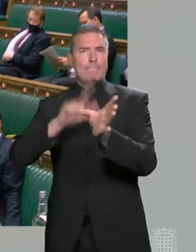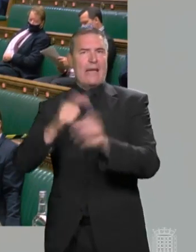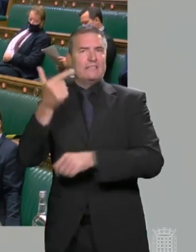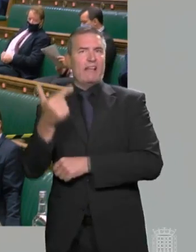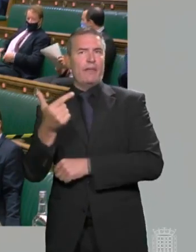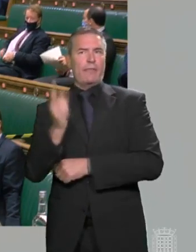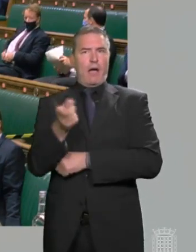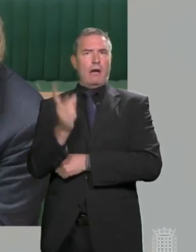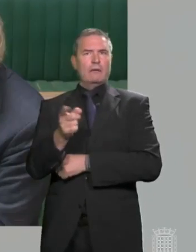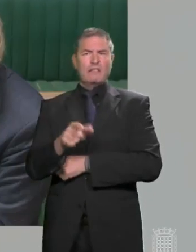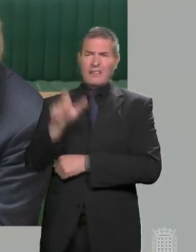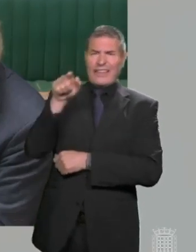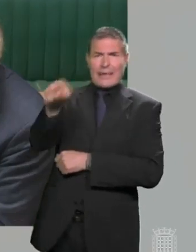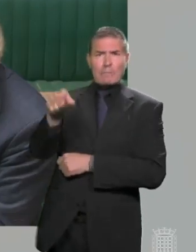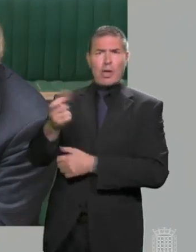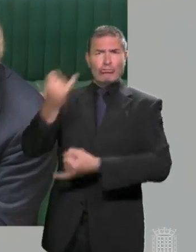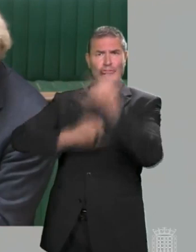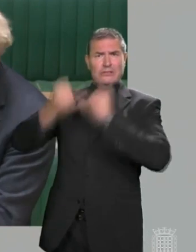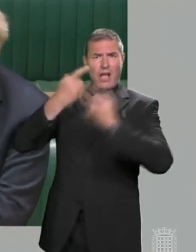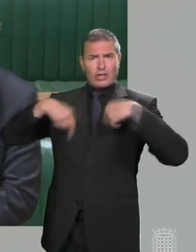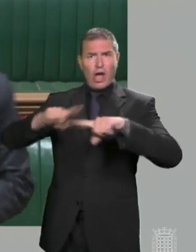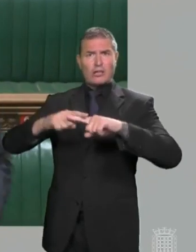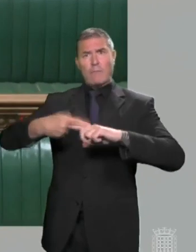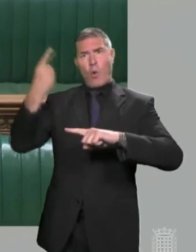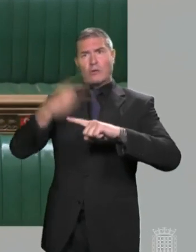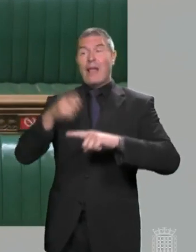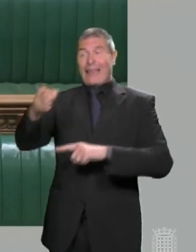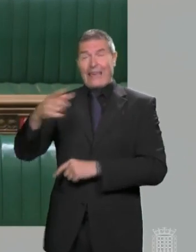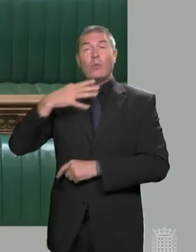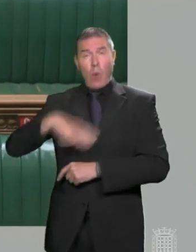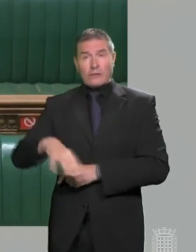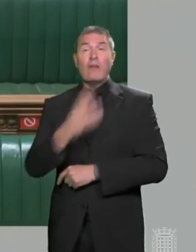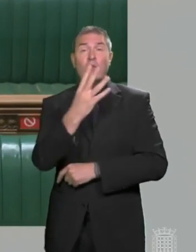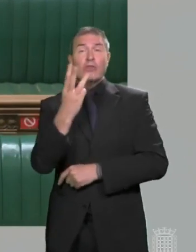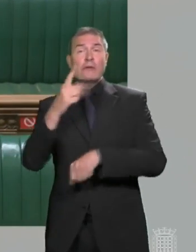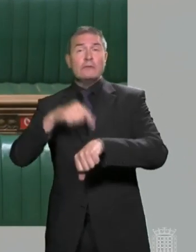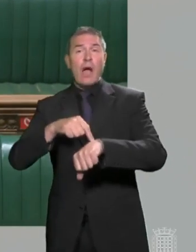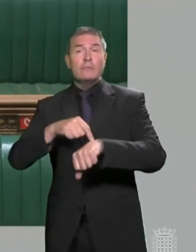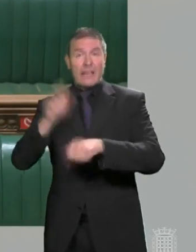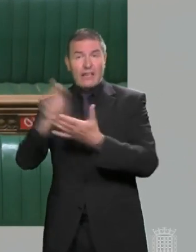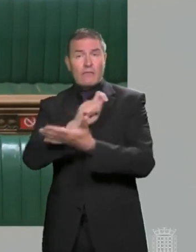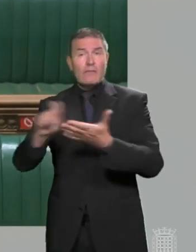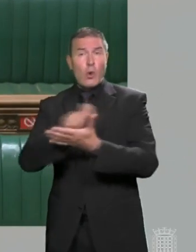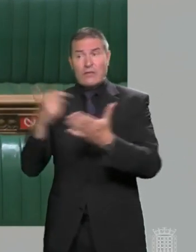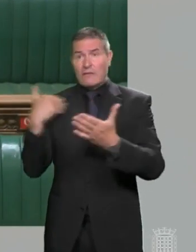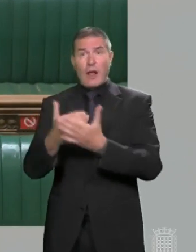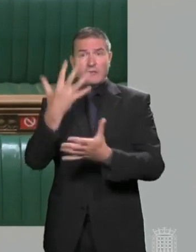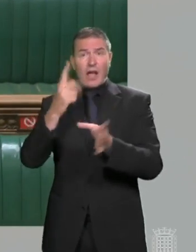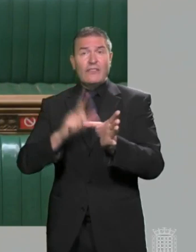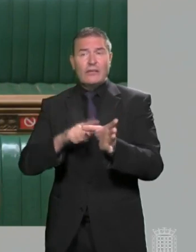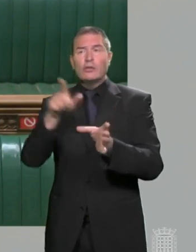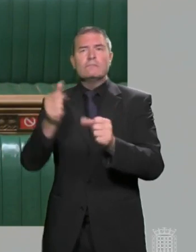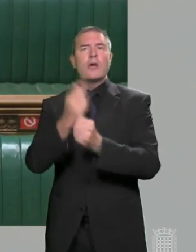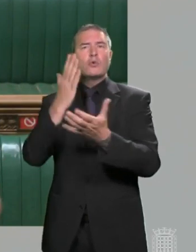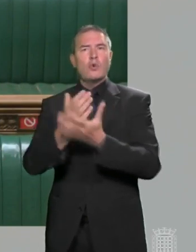criticises this government for wanting to keep our borders open, just remember that he voted 43 times in the last five years, Mr Speaker, to